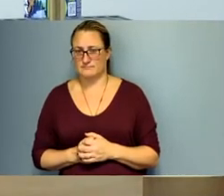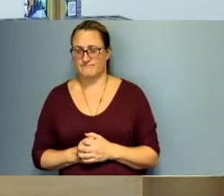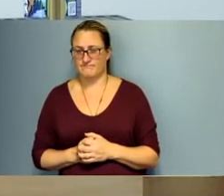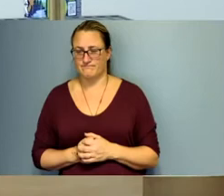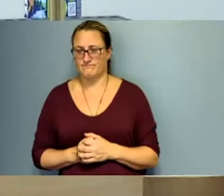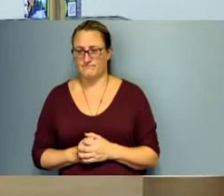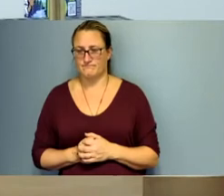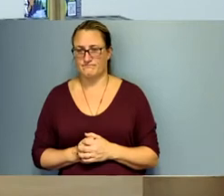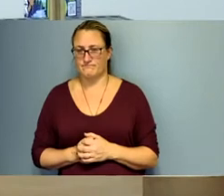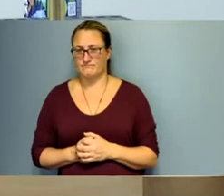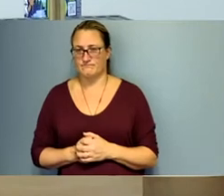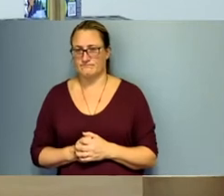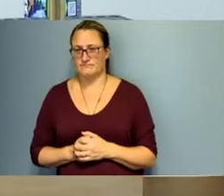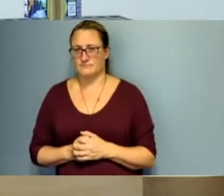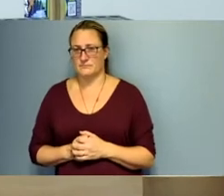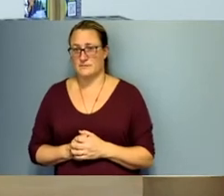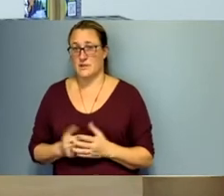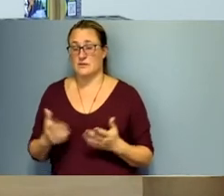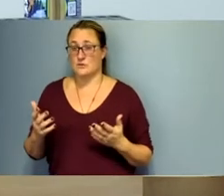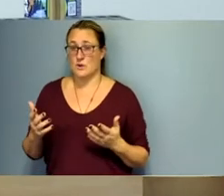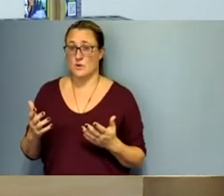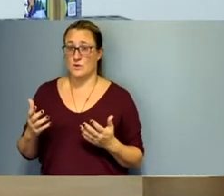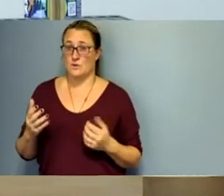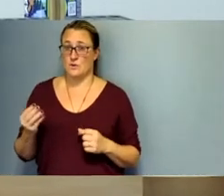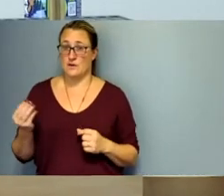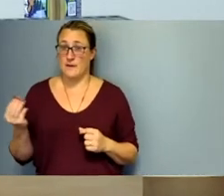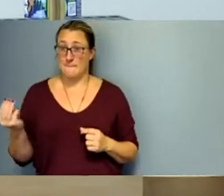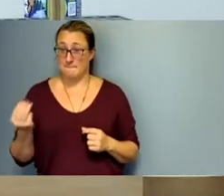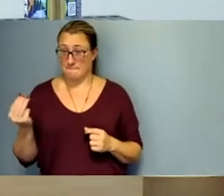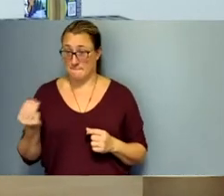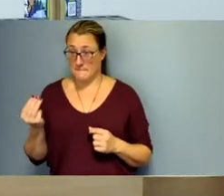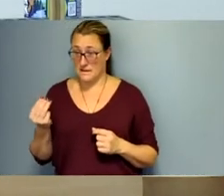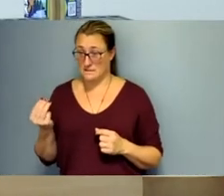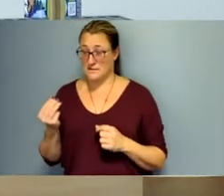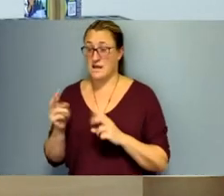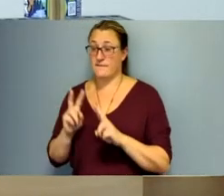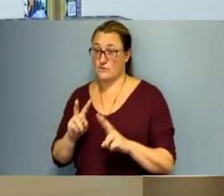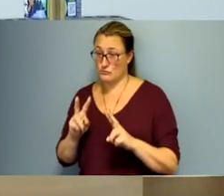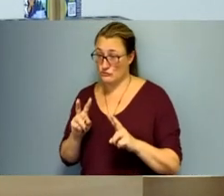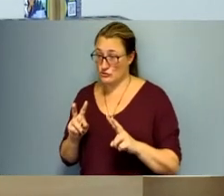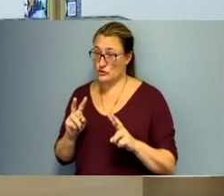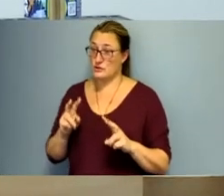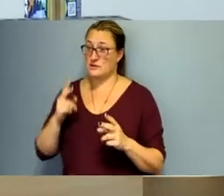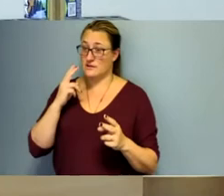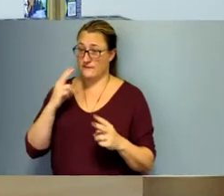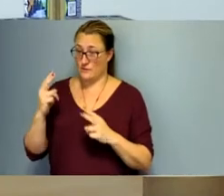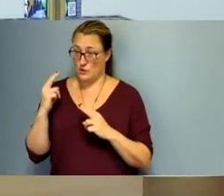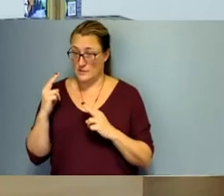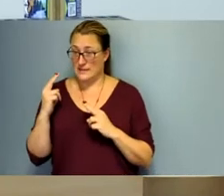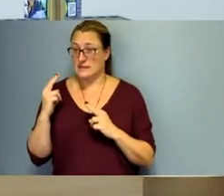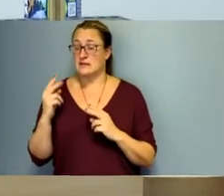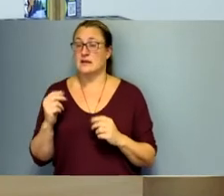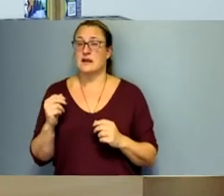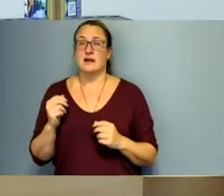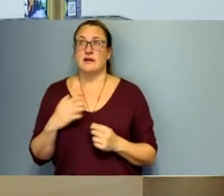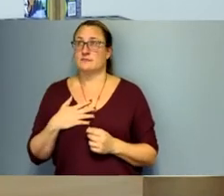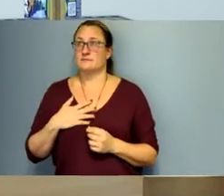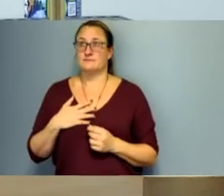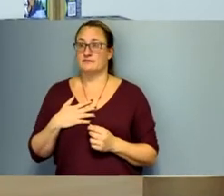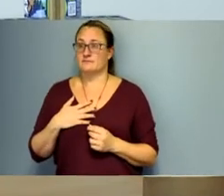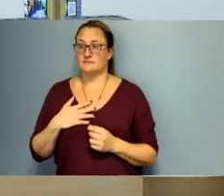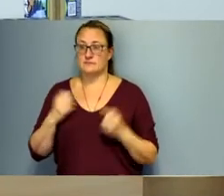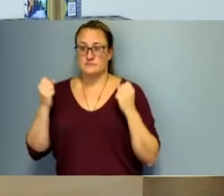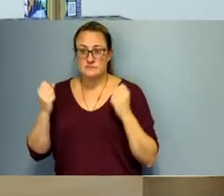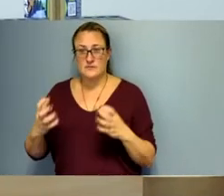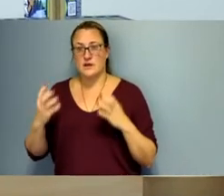and on monday when she had her had her funeral and viewing i can't tell you how many